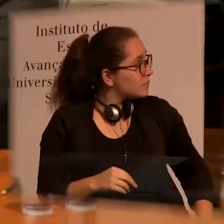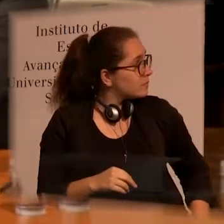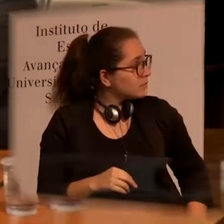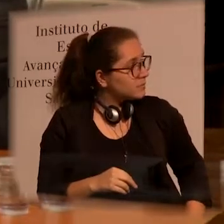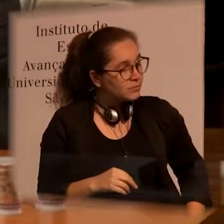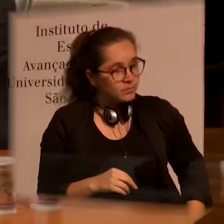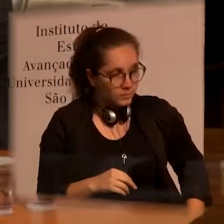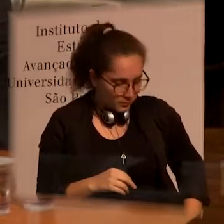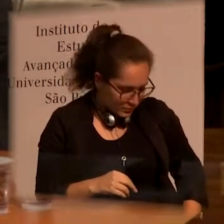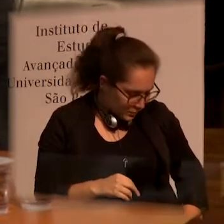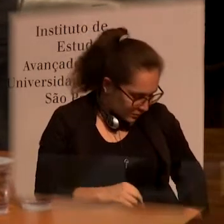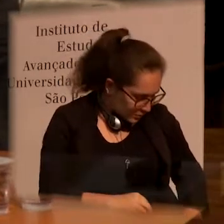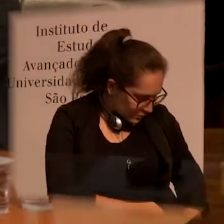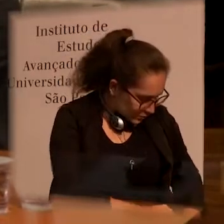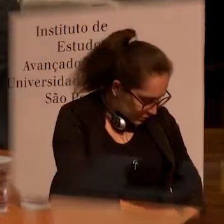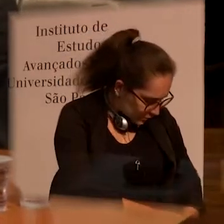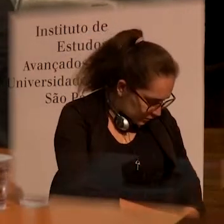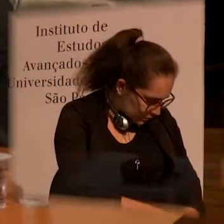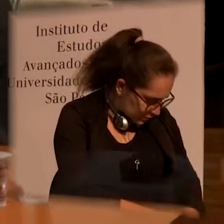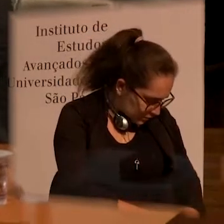and thank you for being here.